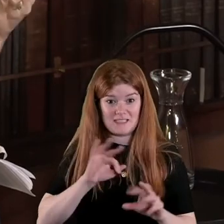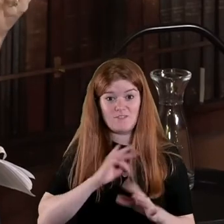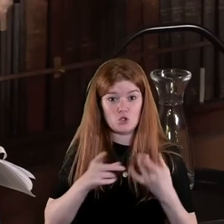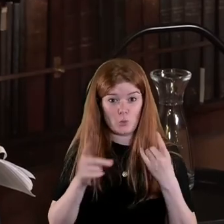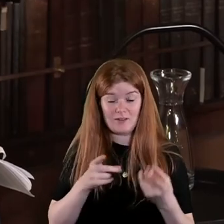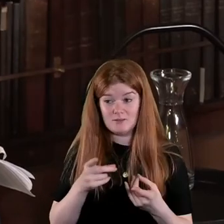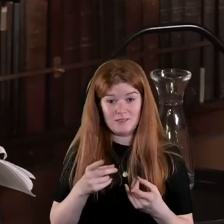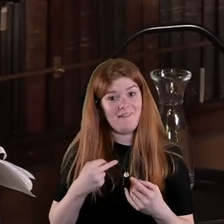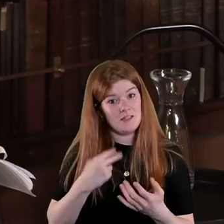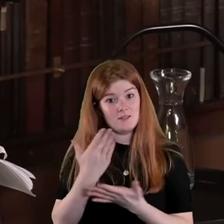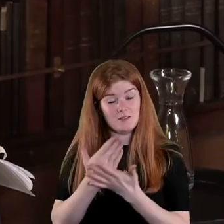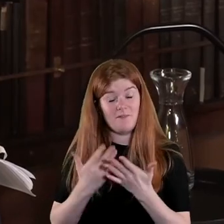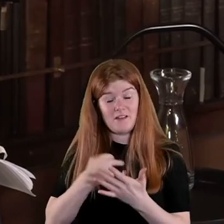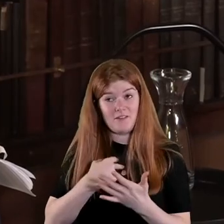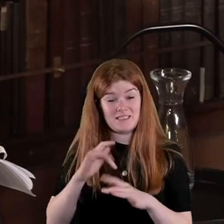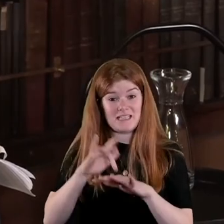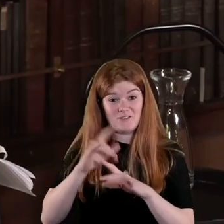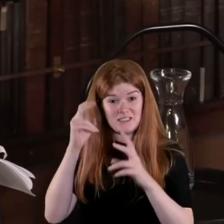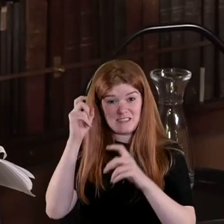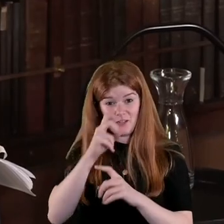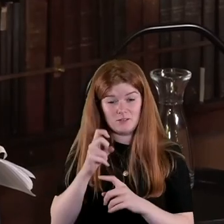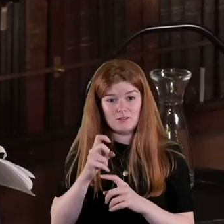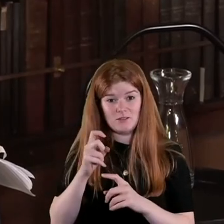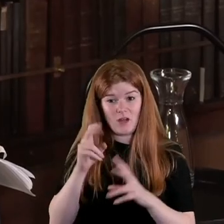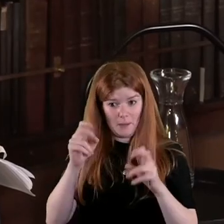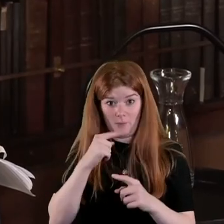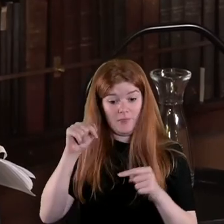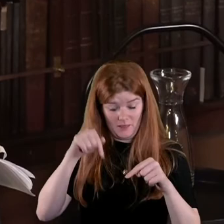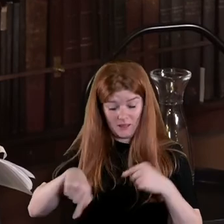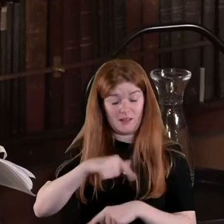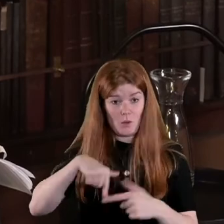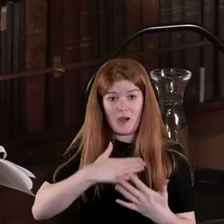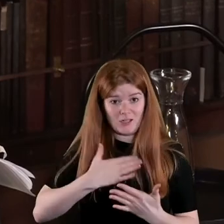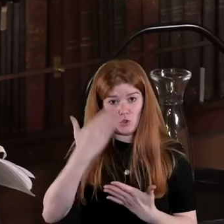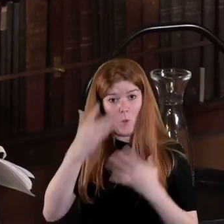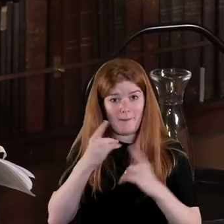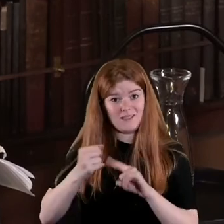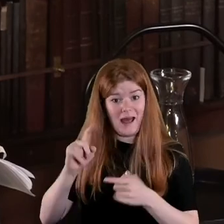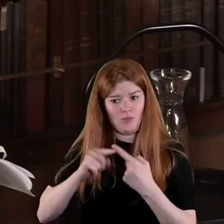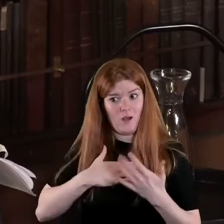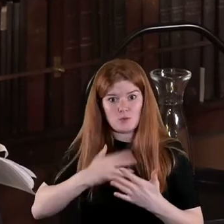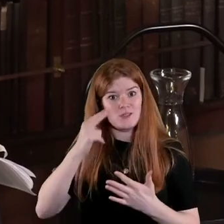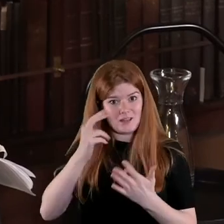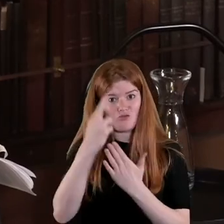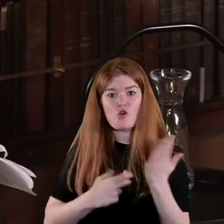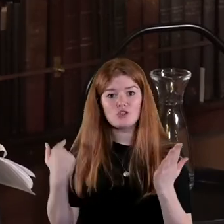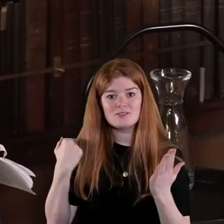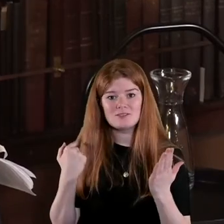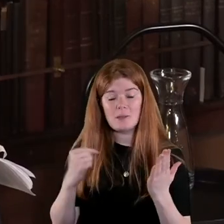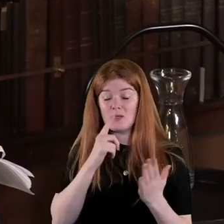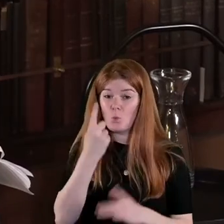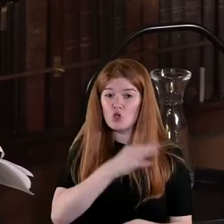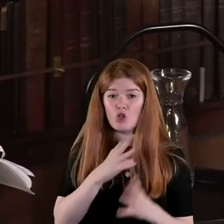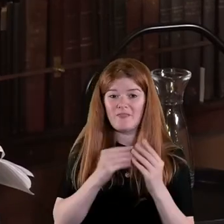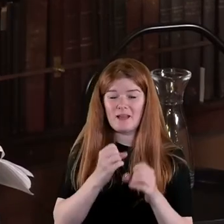which is on some very difficult topics that they want to know what happened and they want to see the records so the good thing